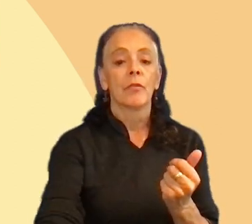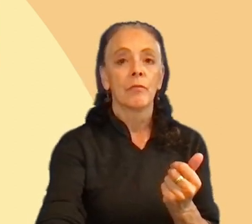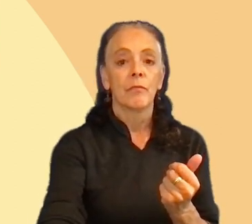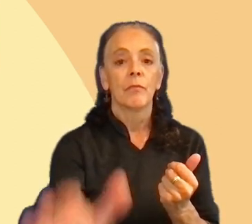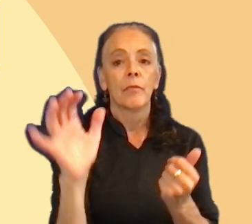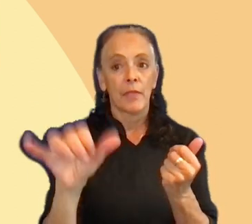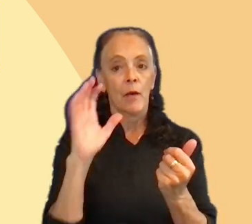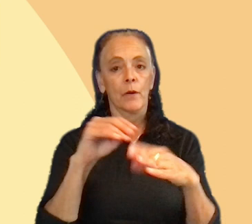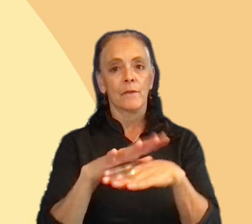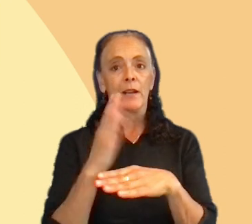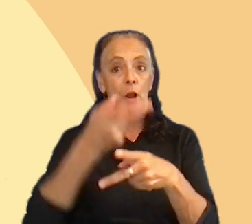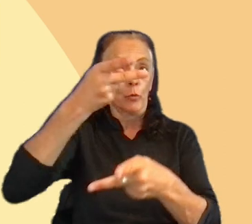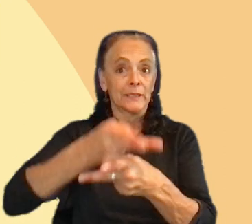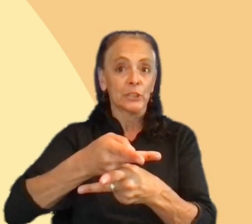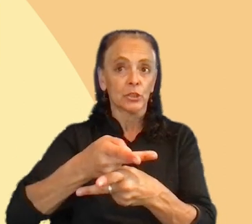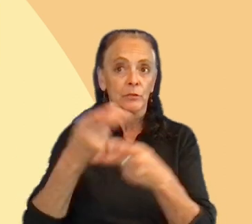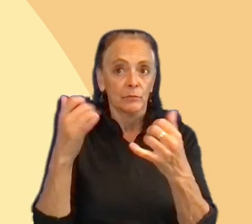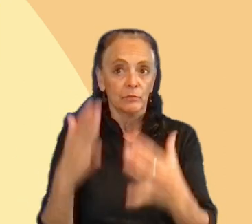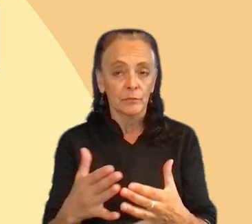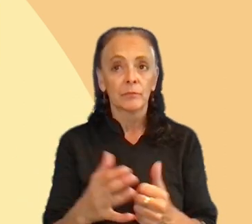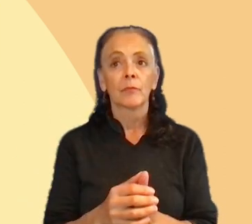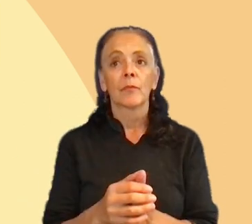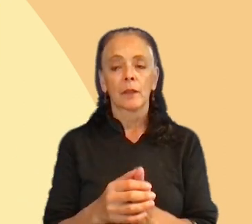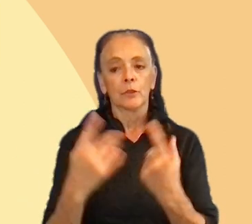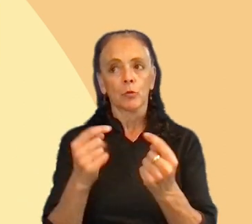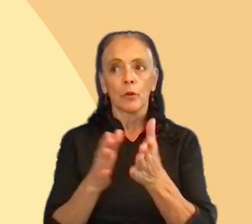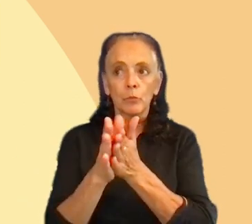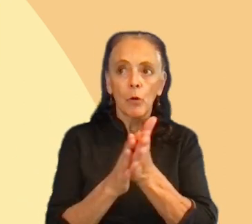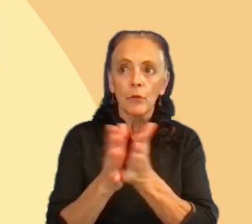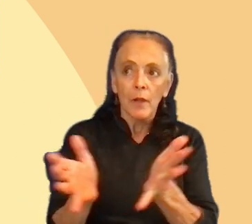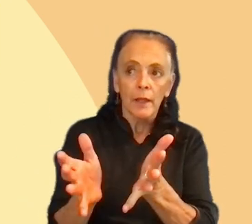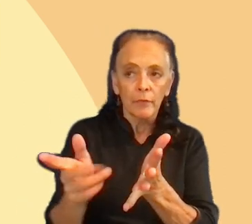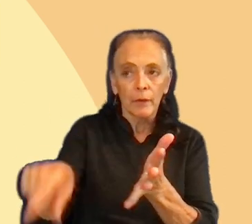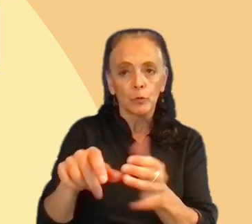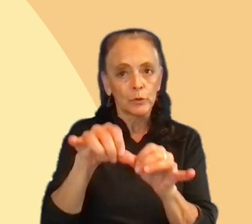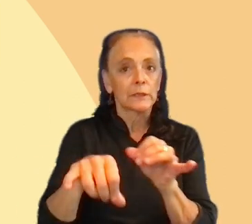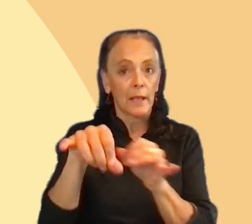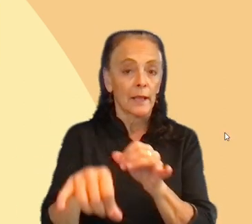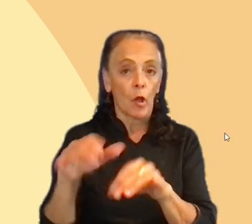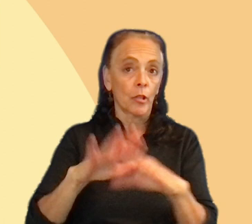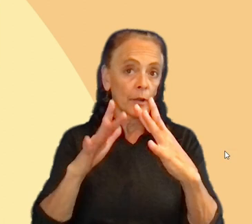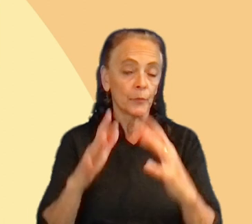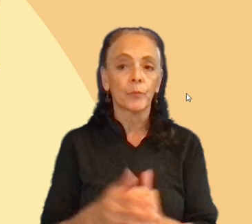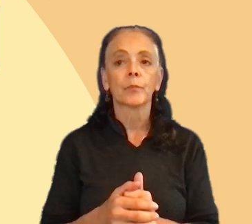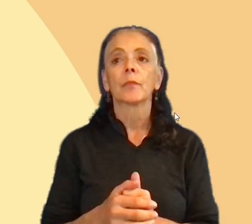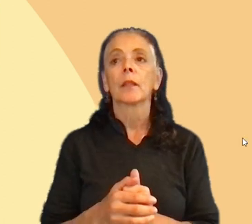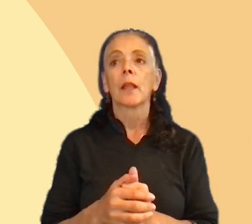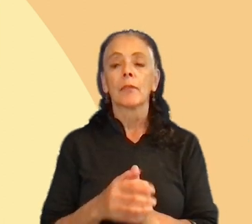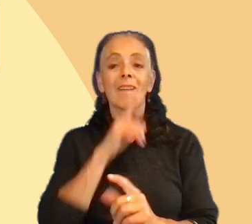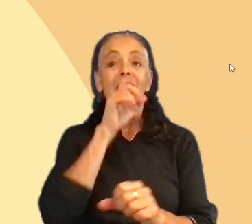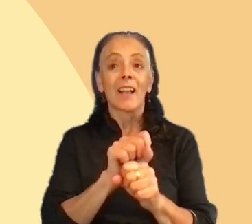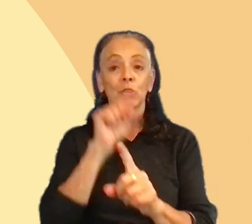retention and we are trying to motivate players to stay online. And the action point was